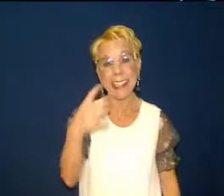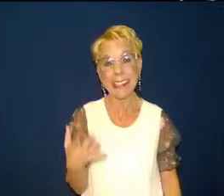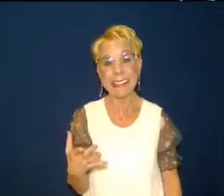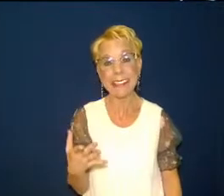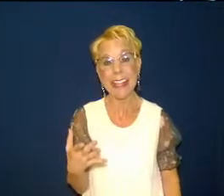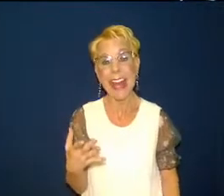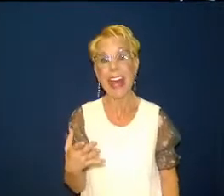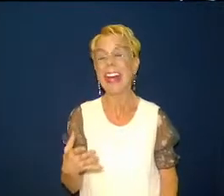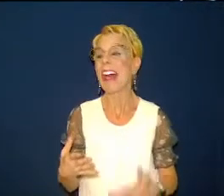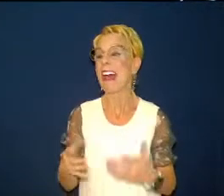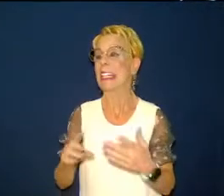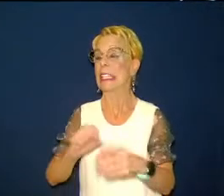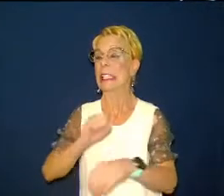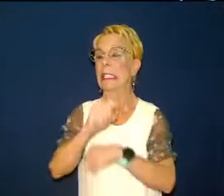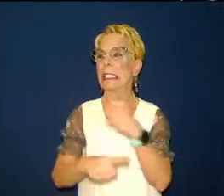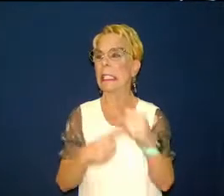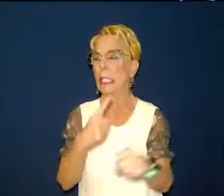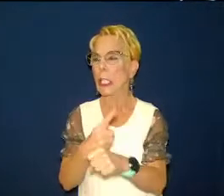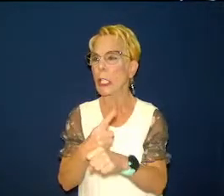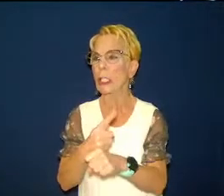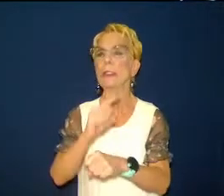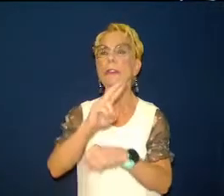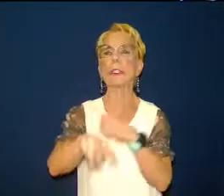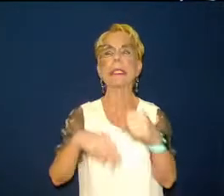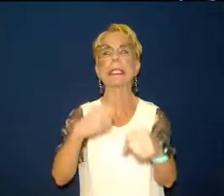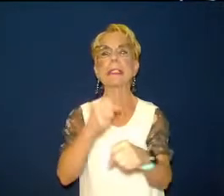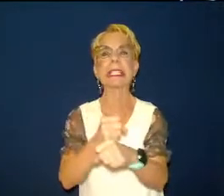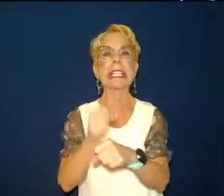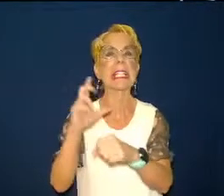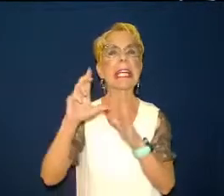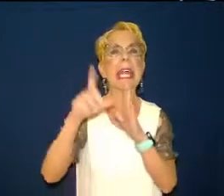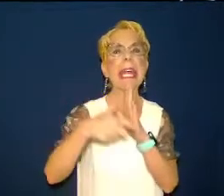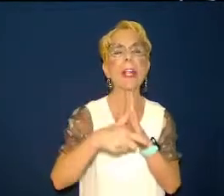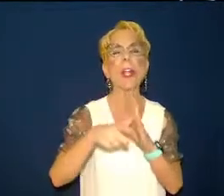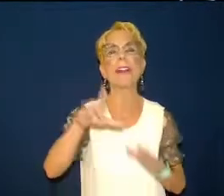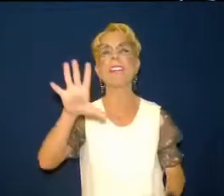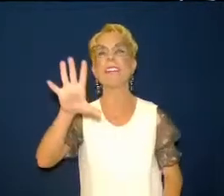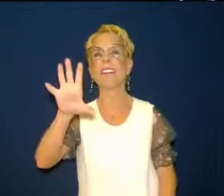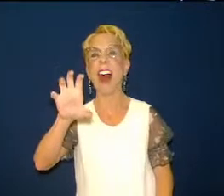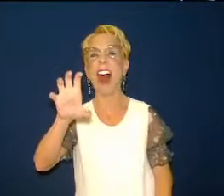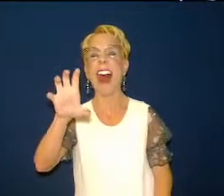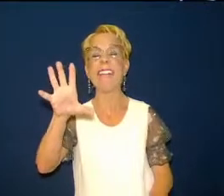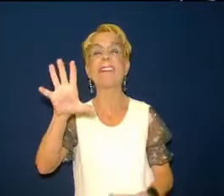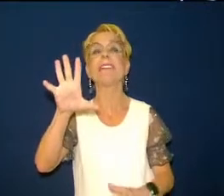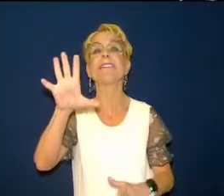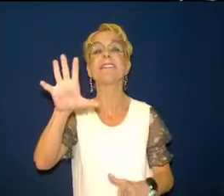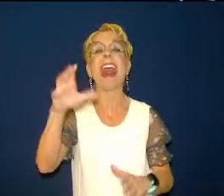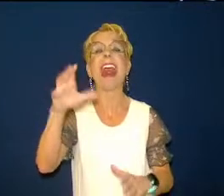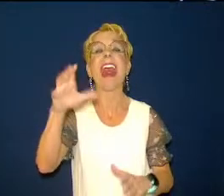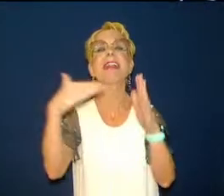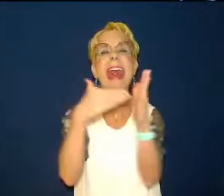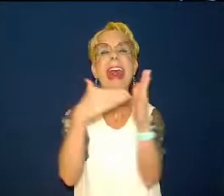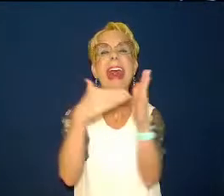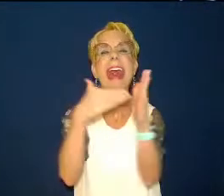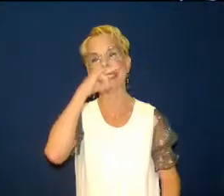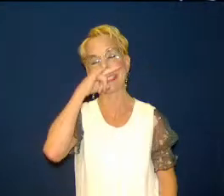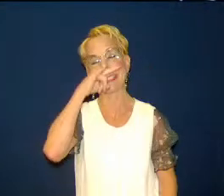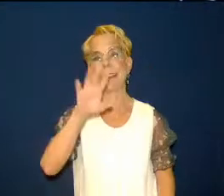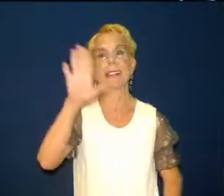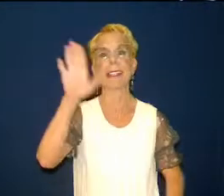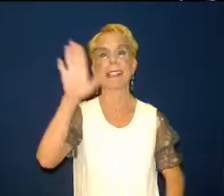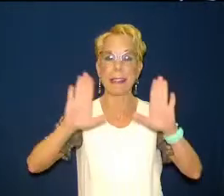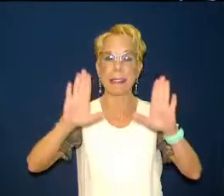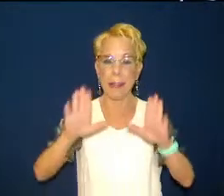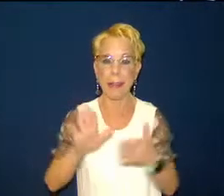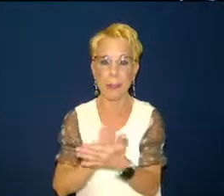and others not only were individual hearts changed but the nation was also transformed because people